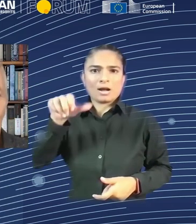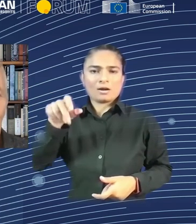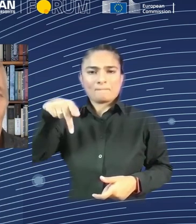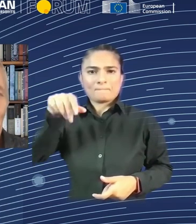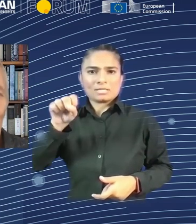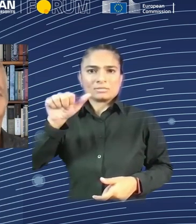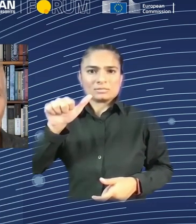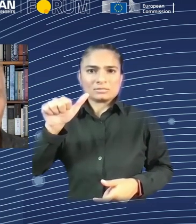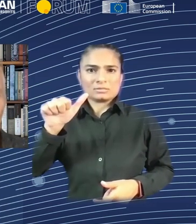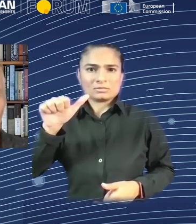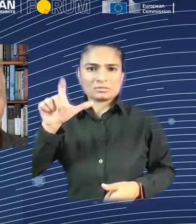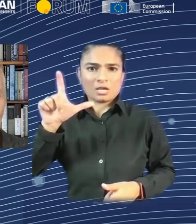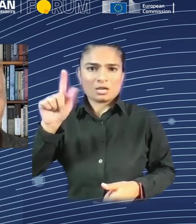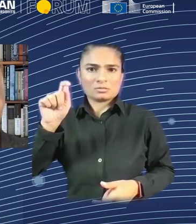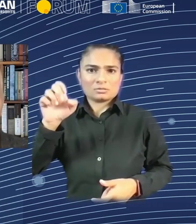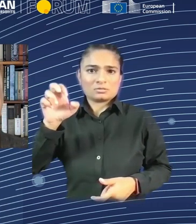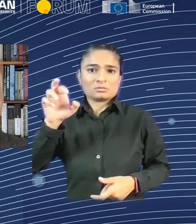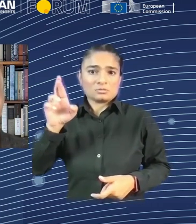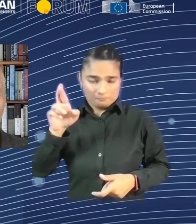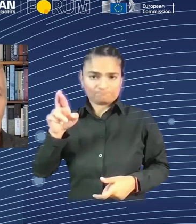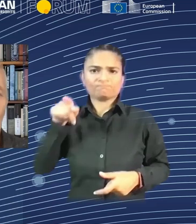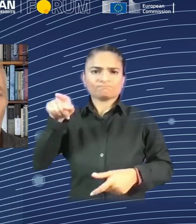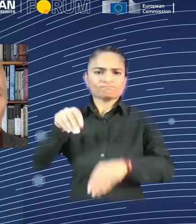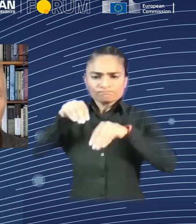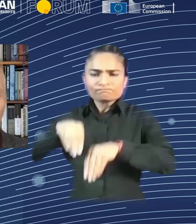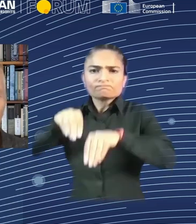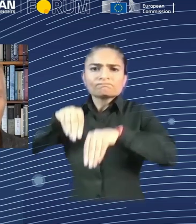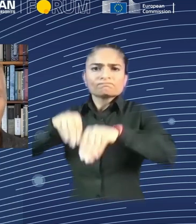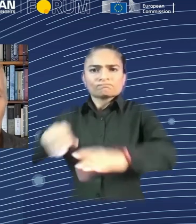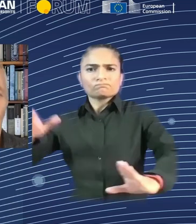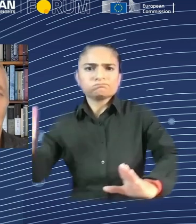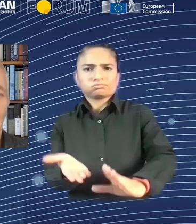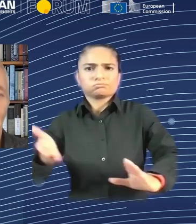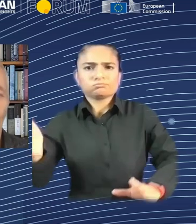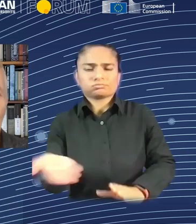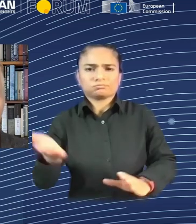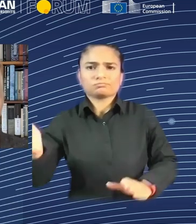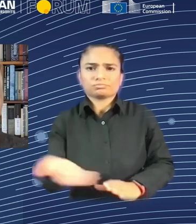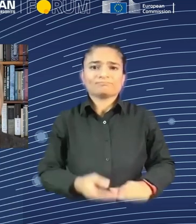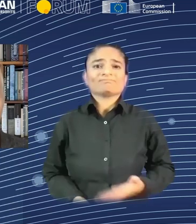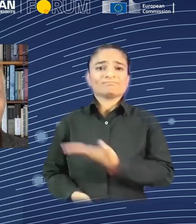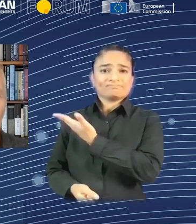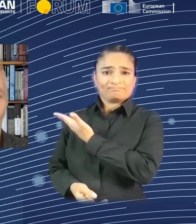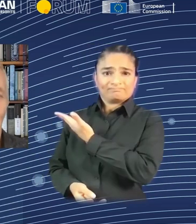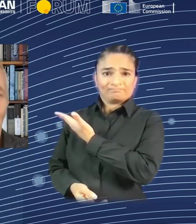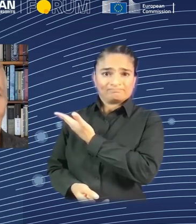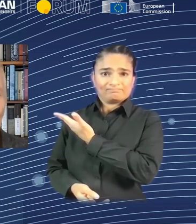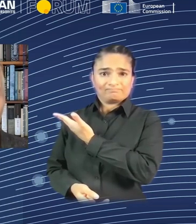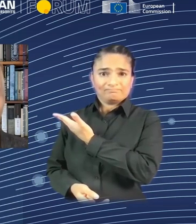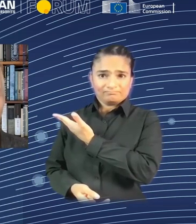slide, you look at an Egyptian mural from the 18th dynasty about